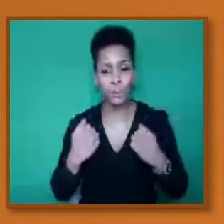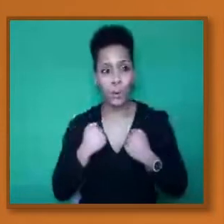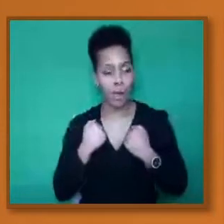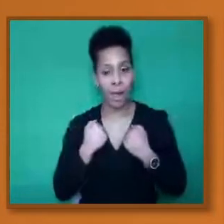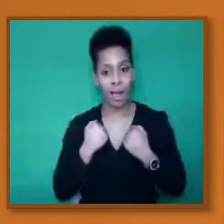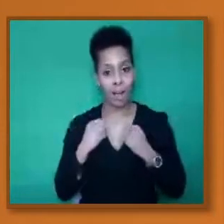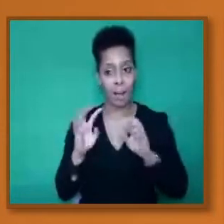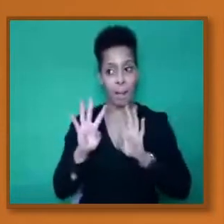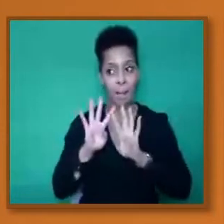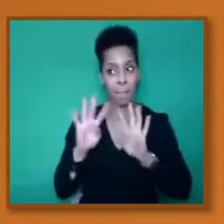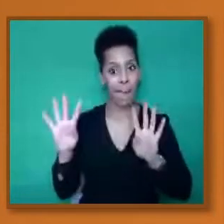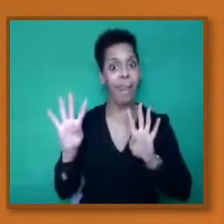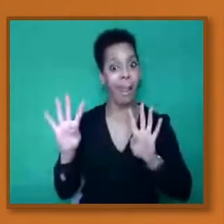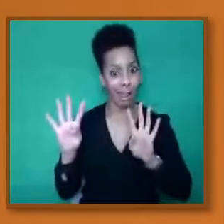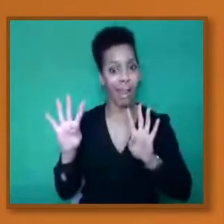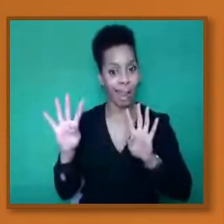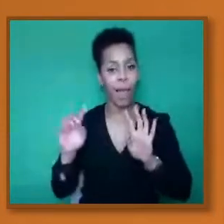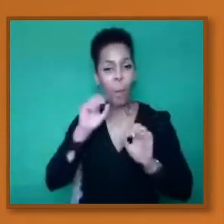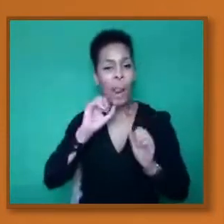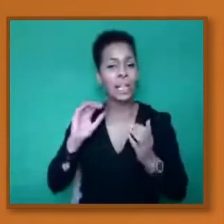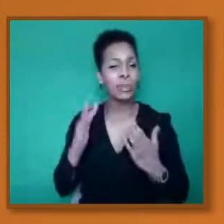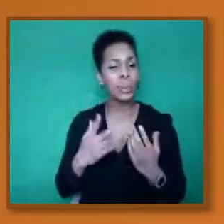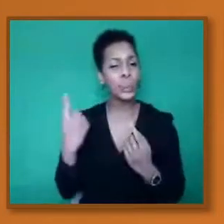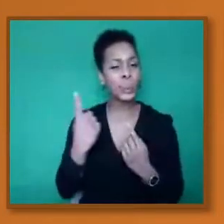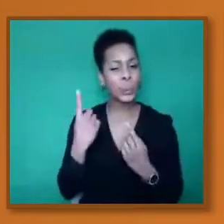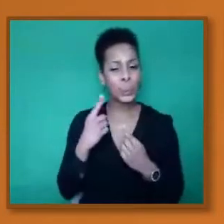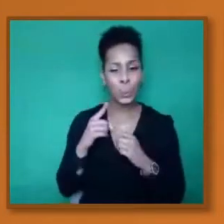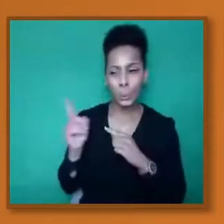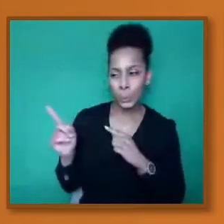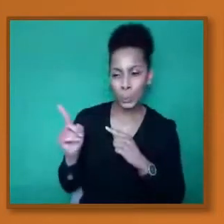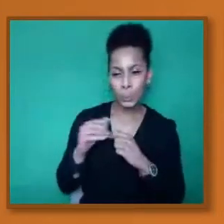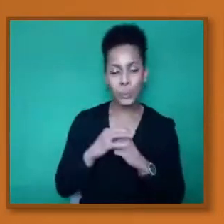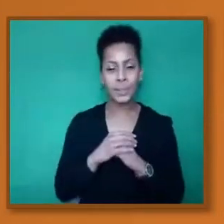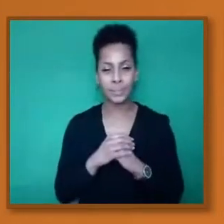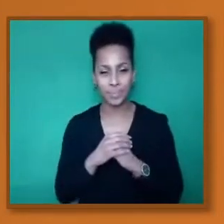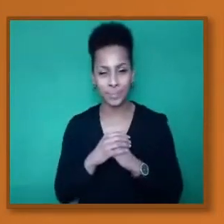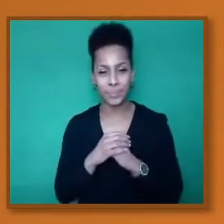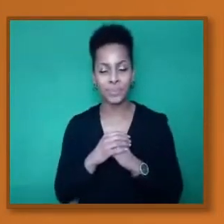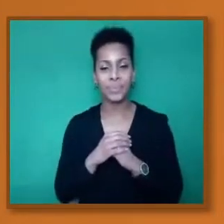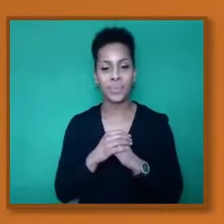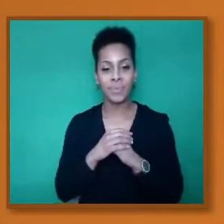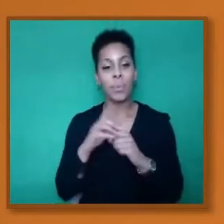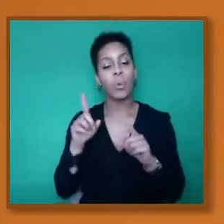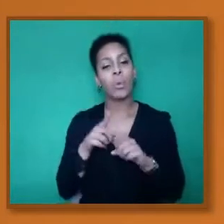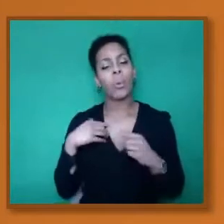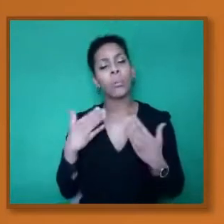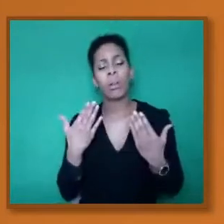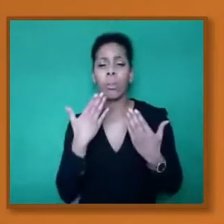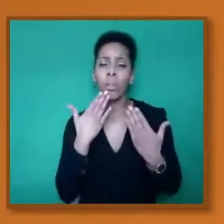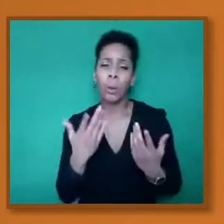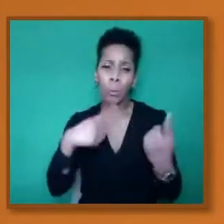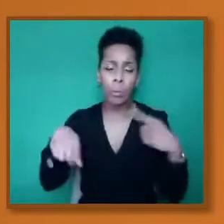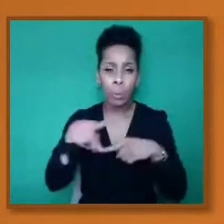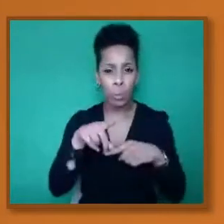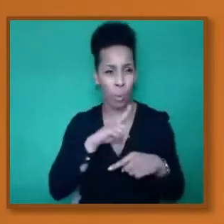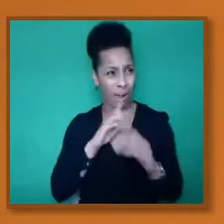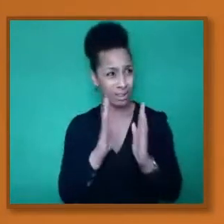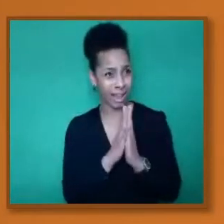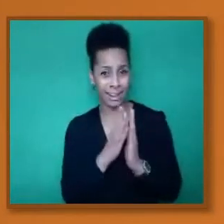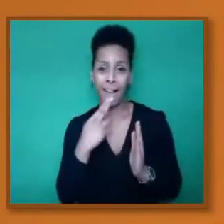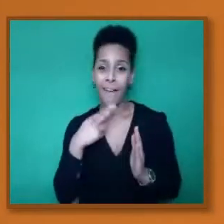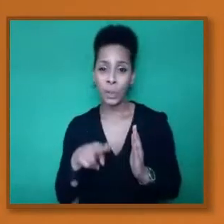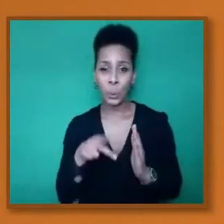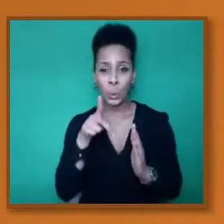speakers. I will introduce them later on, but also to welcome you for giving up your Sunday afternoon for this